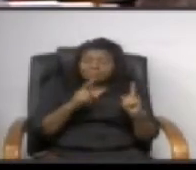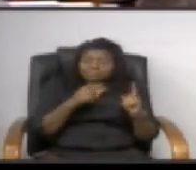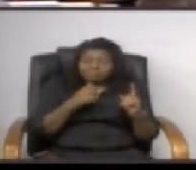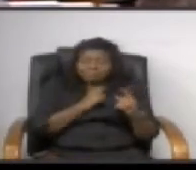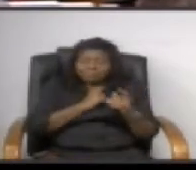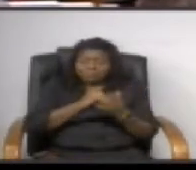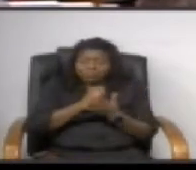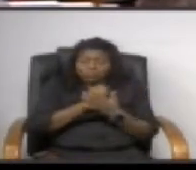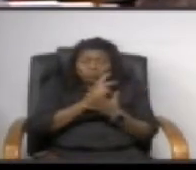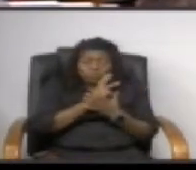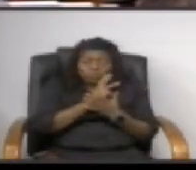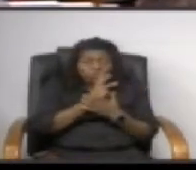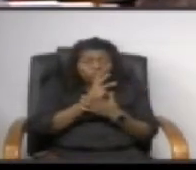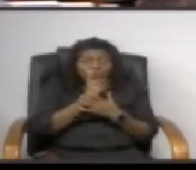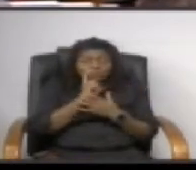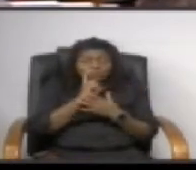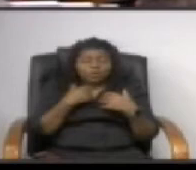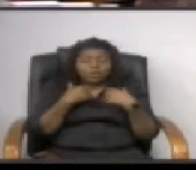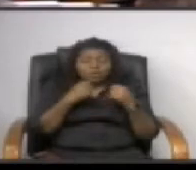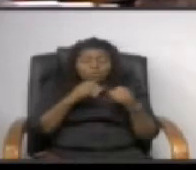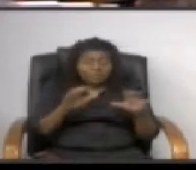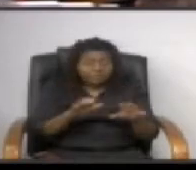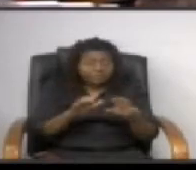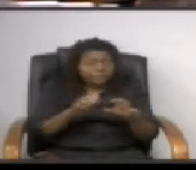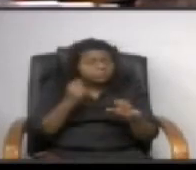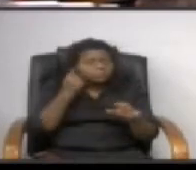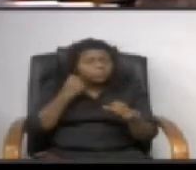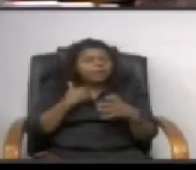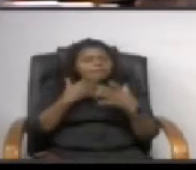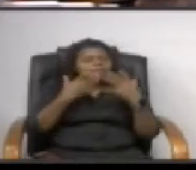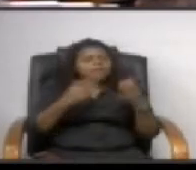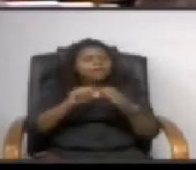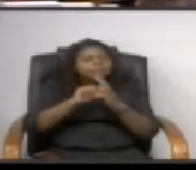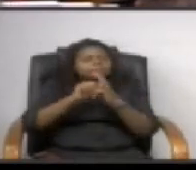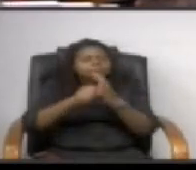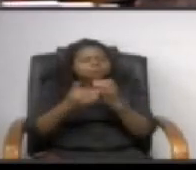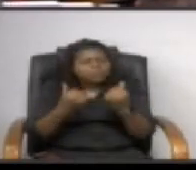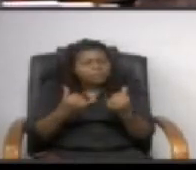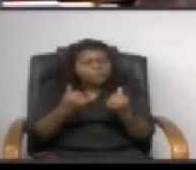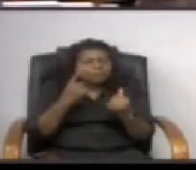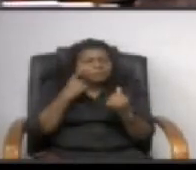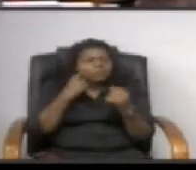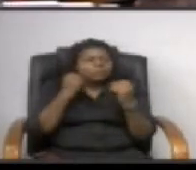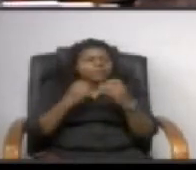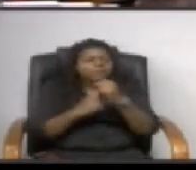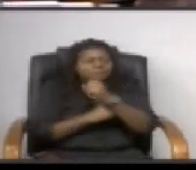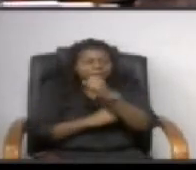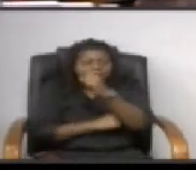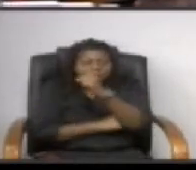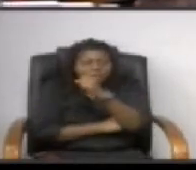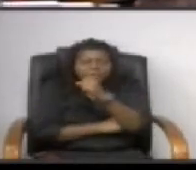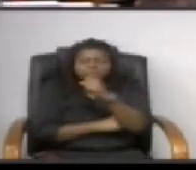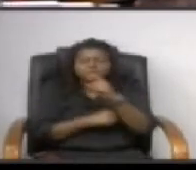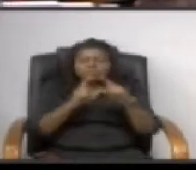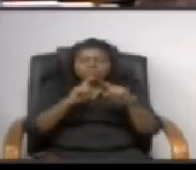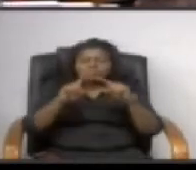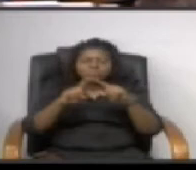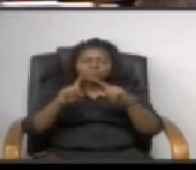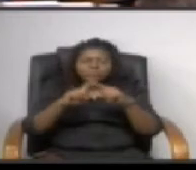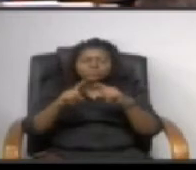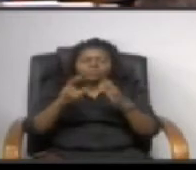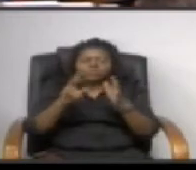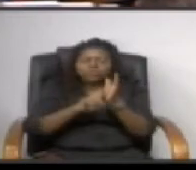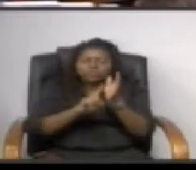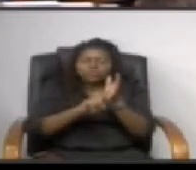activities there's a lot of emphasis now uh from foundations and researchers on just using evidence-based